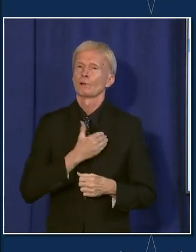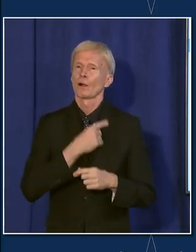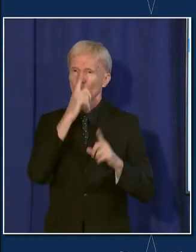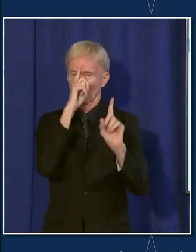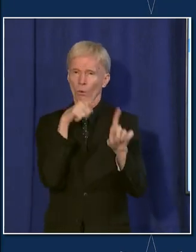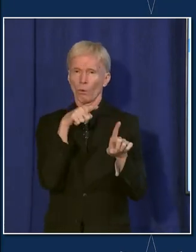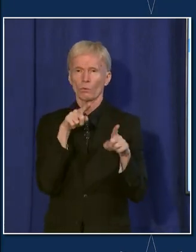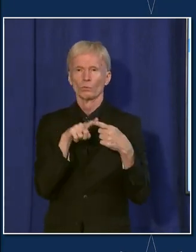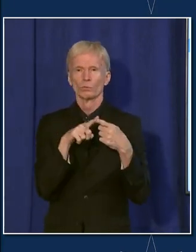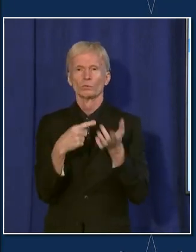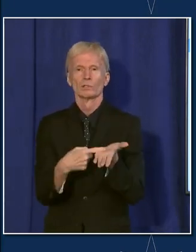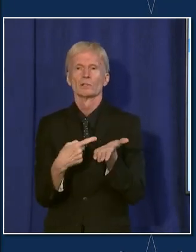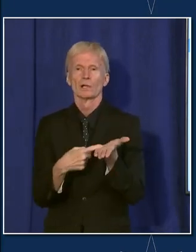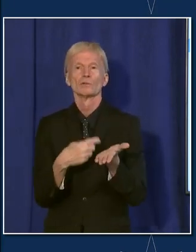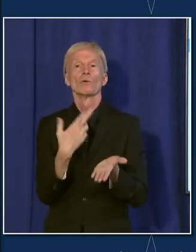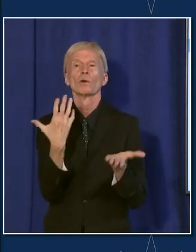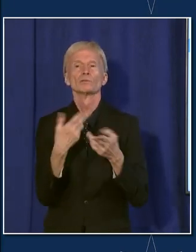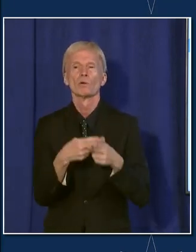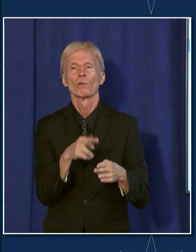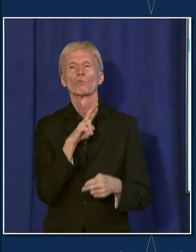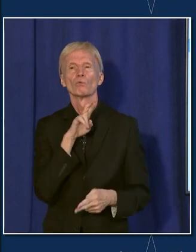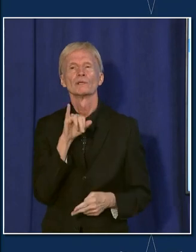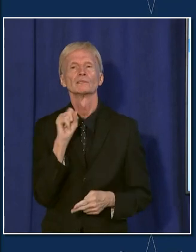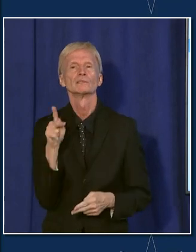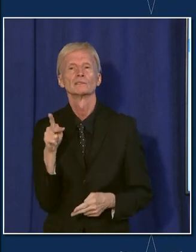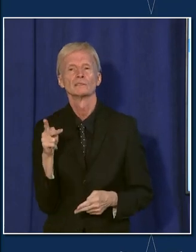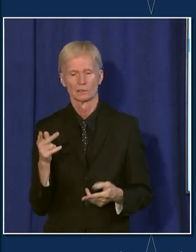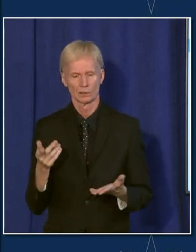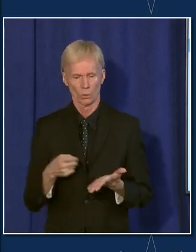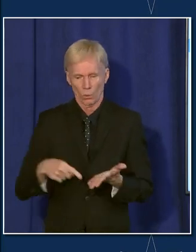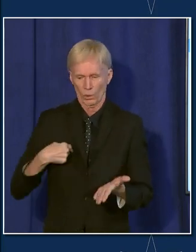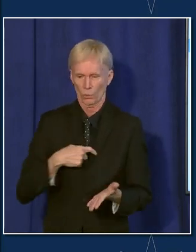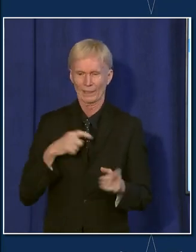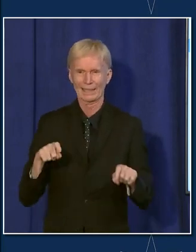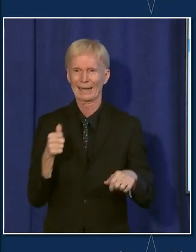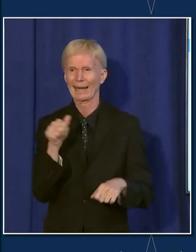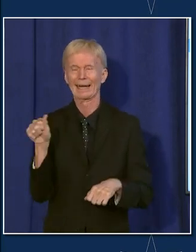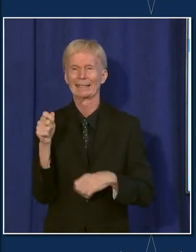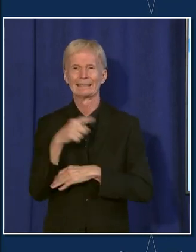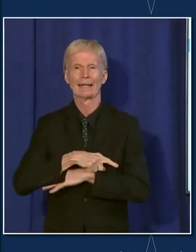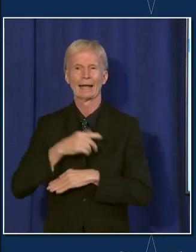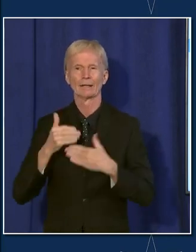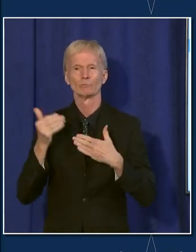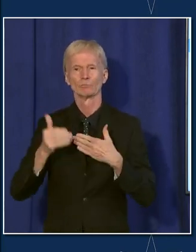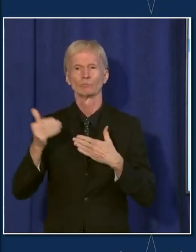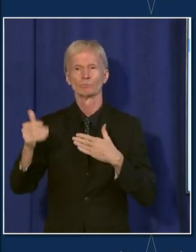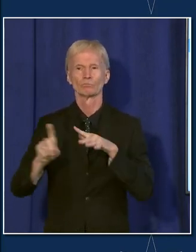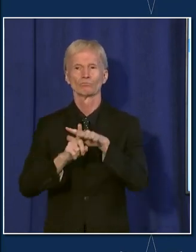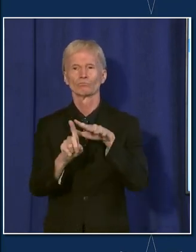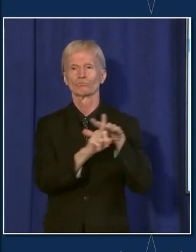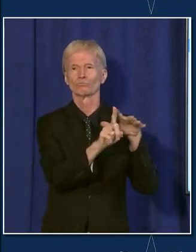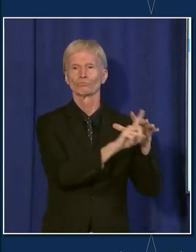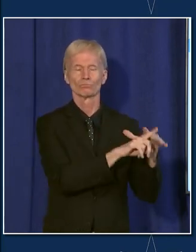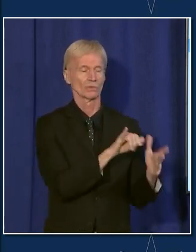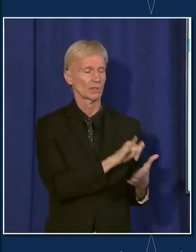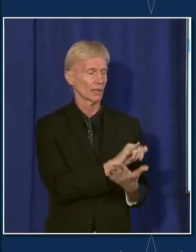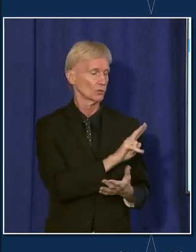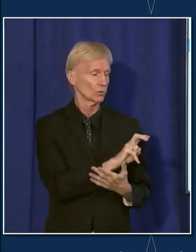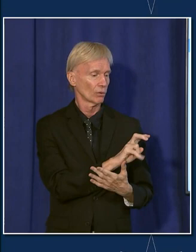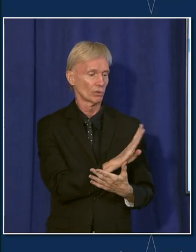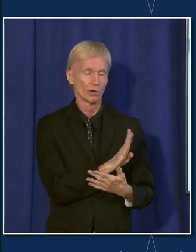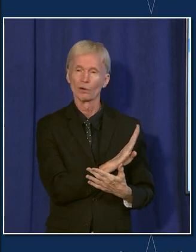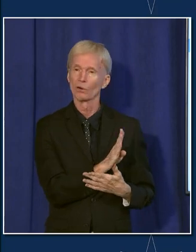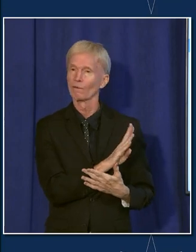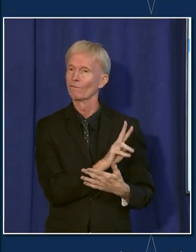communicate risk and what is needed at any point. And we've sat sort of in that 200 to 400